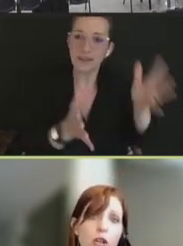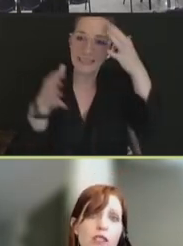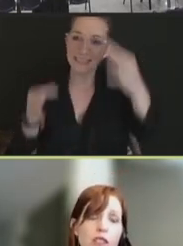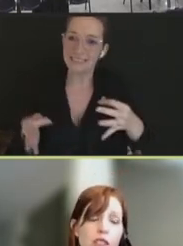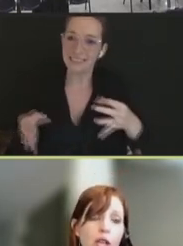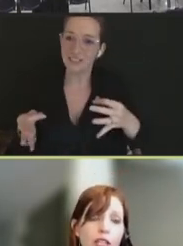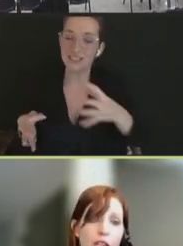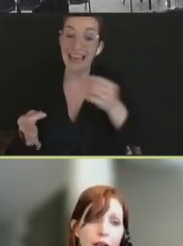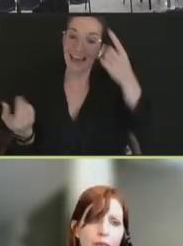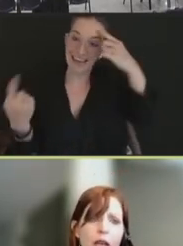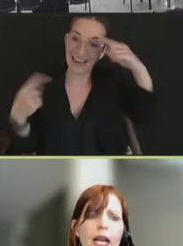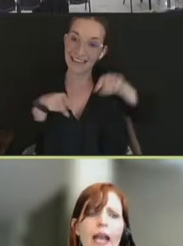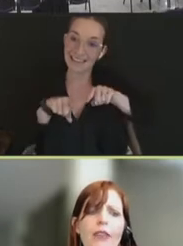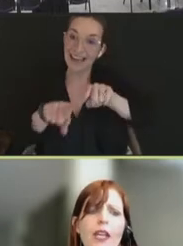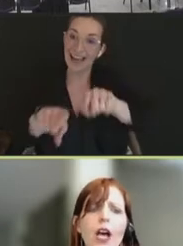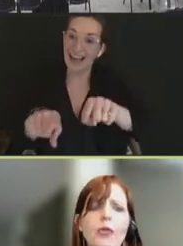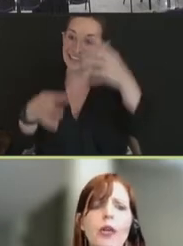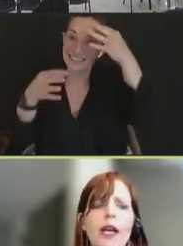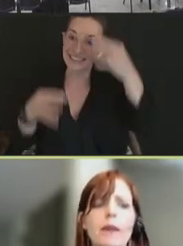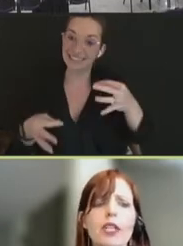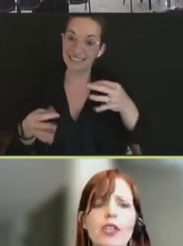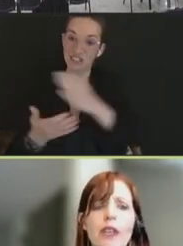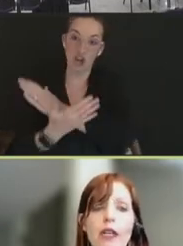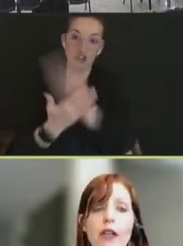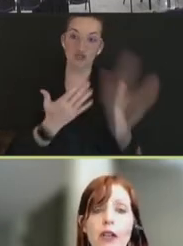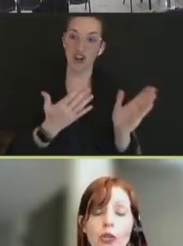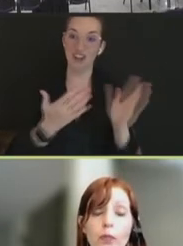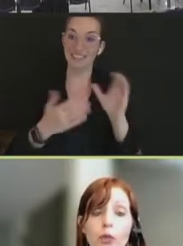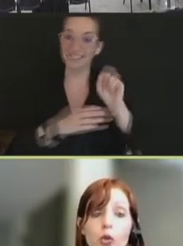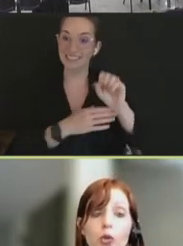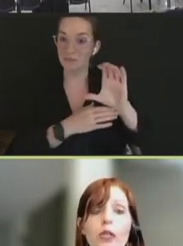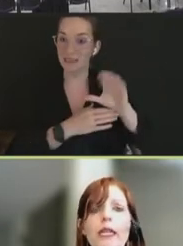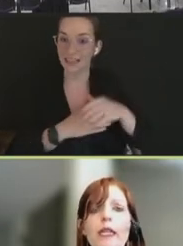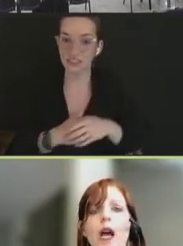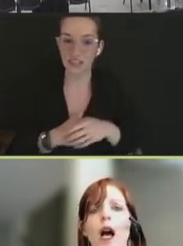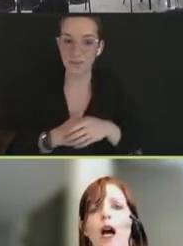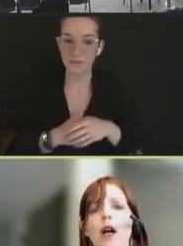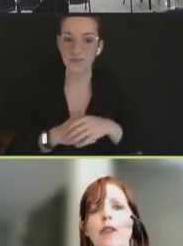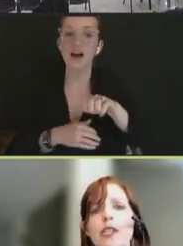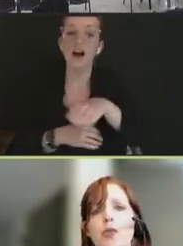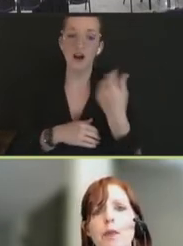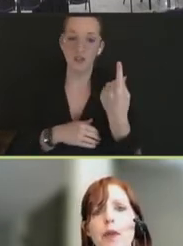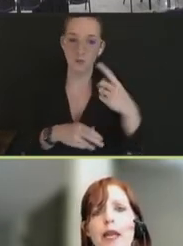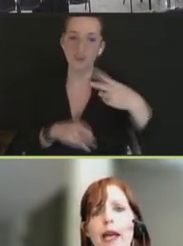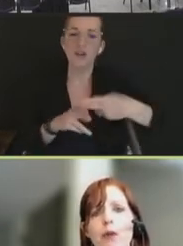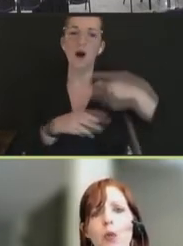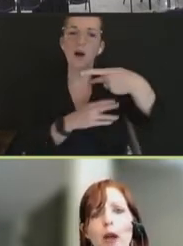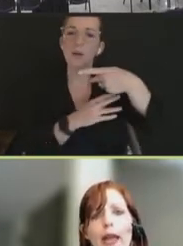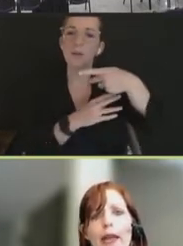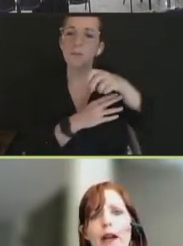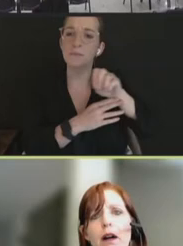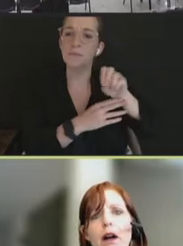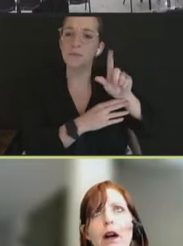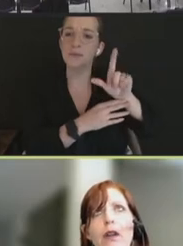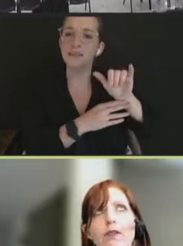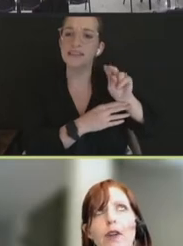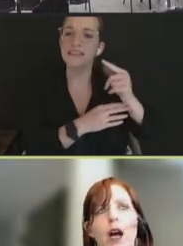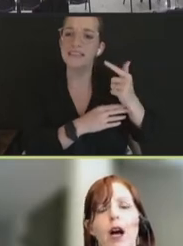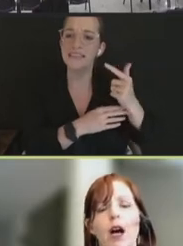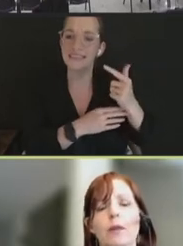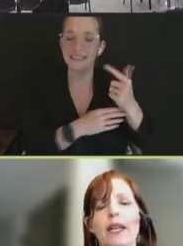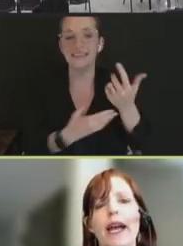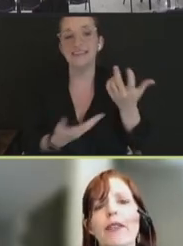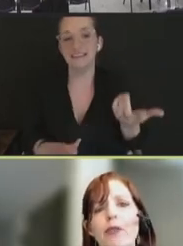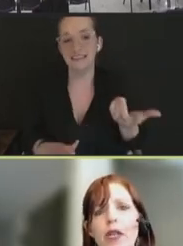across the supply chain. And the other one I mentioned there called pooling. This would be a way of